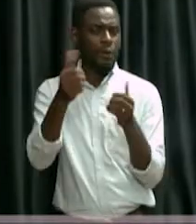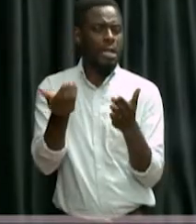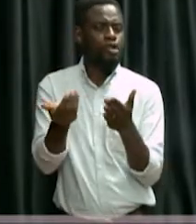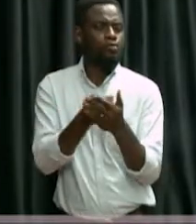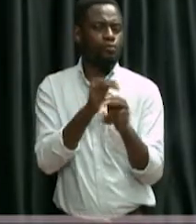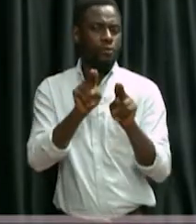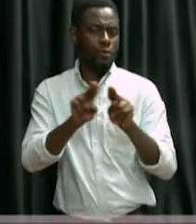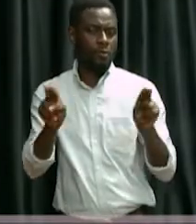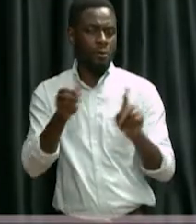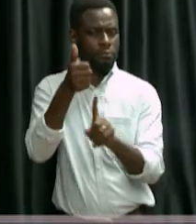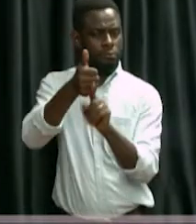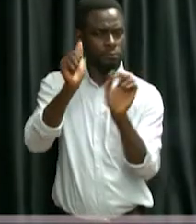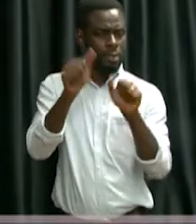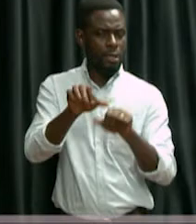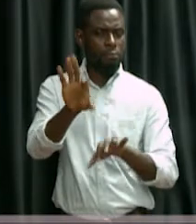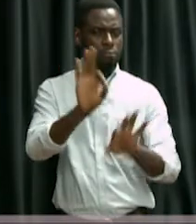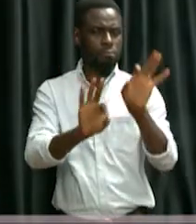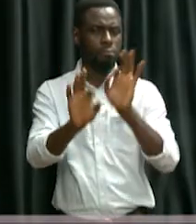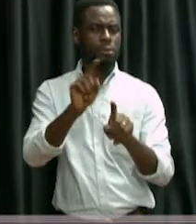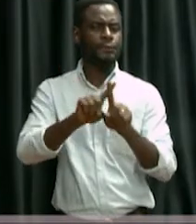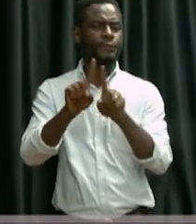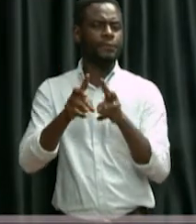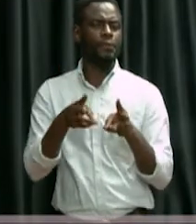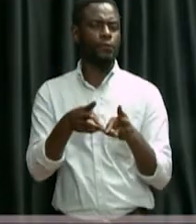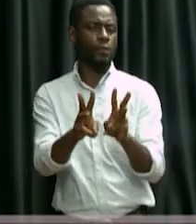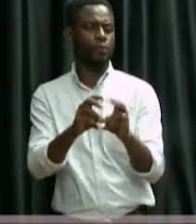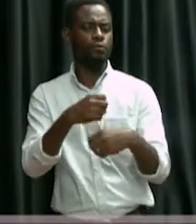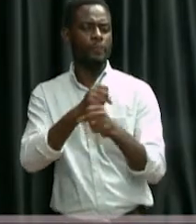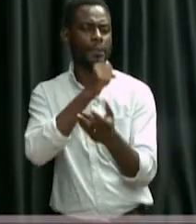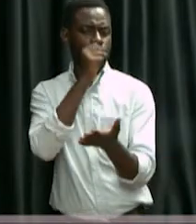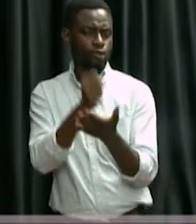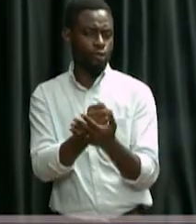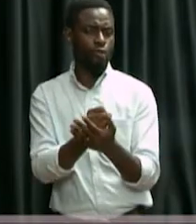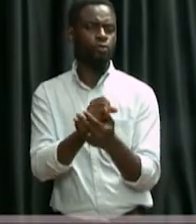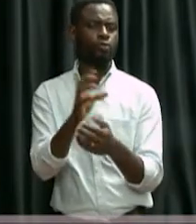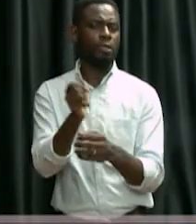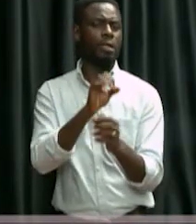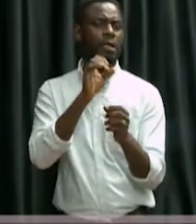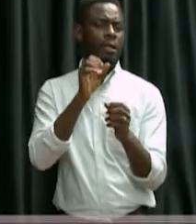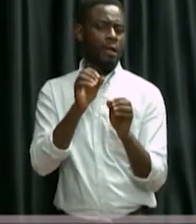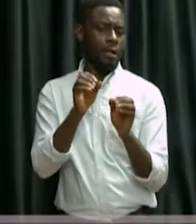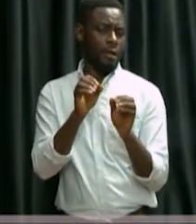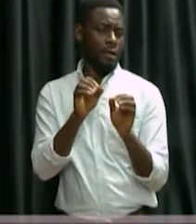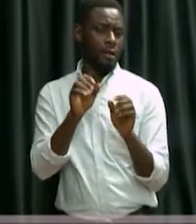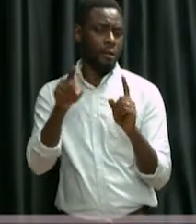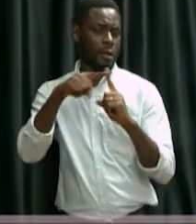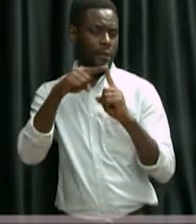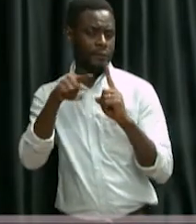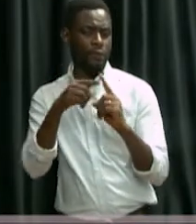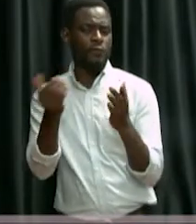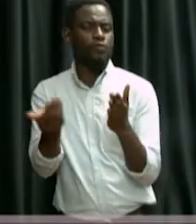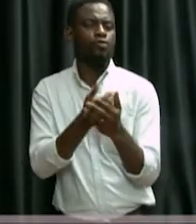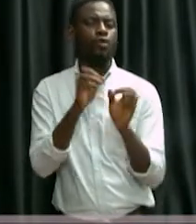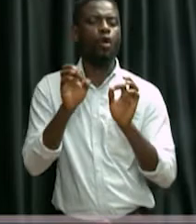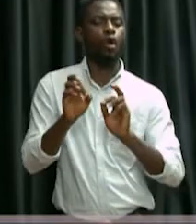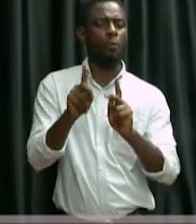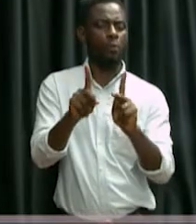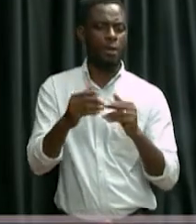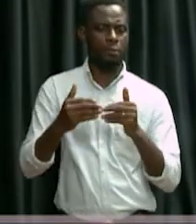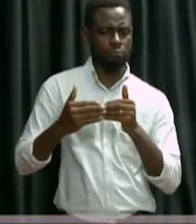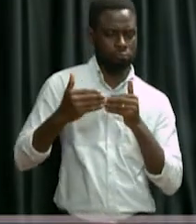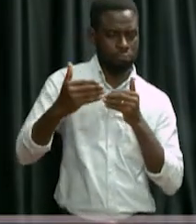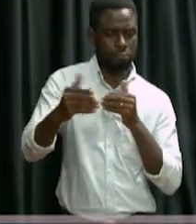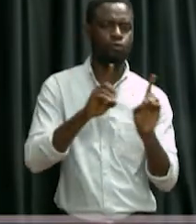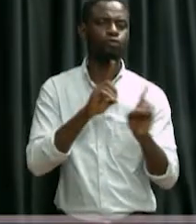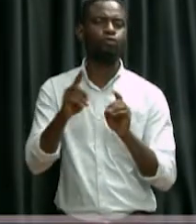you can come out in ways to ensure that you can take advantage of new opportunities and go on to do even